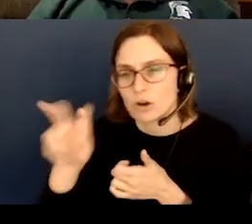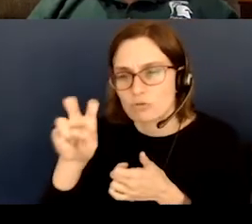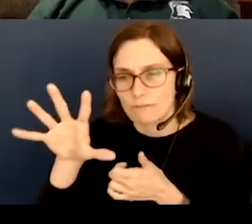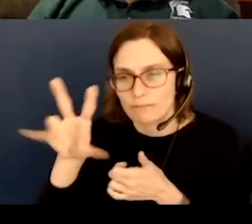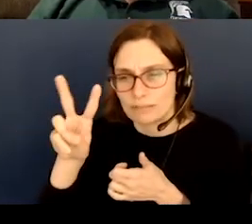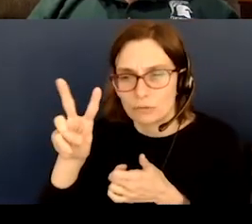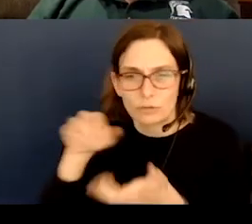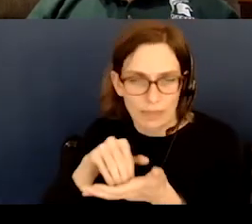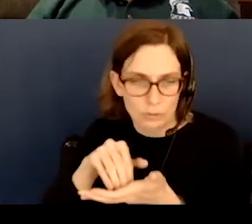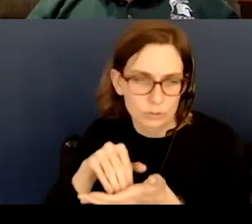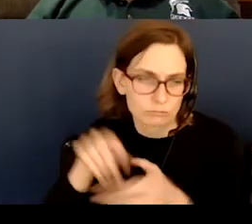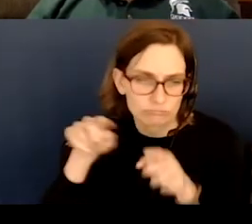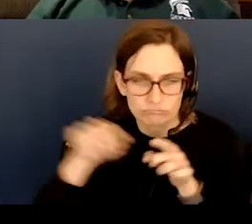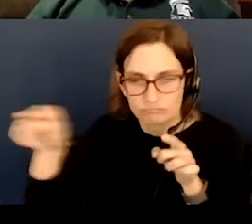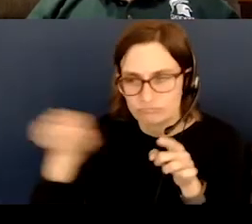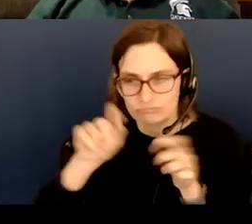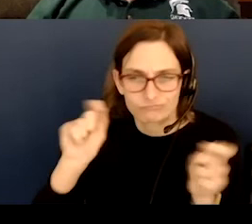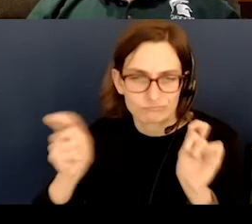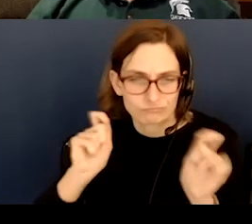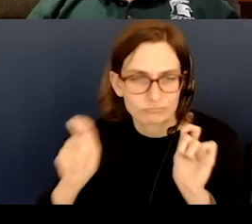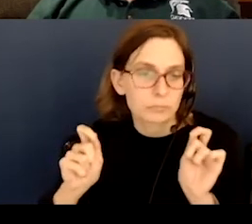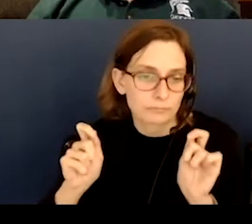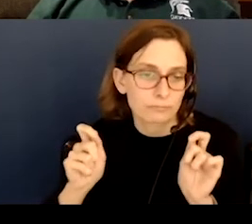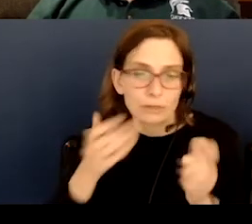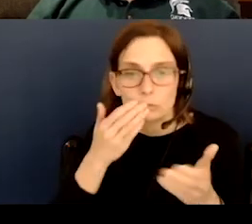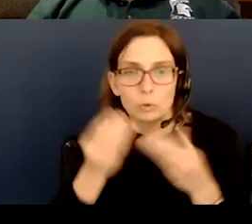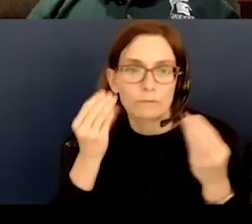miles. So that's a good set of data for the moon.